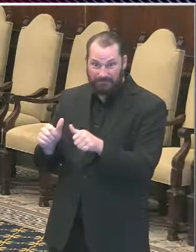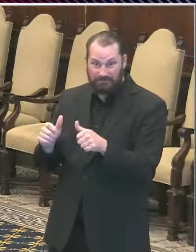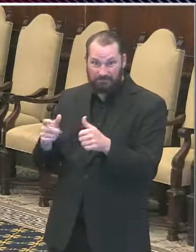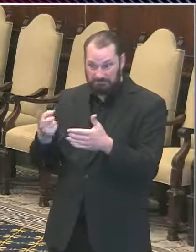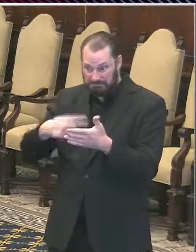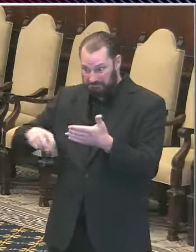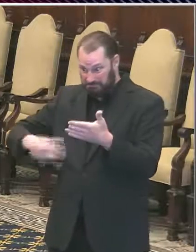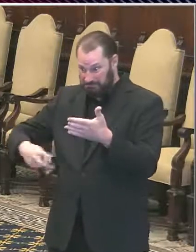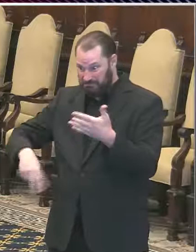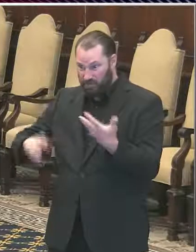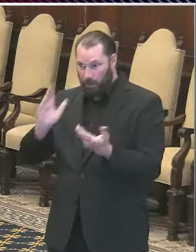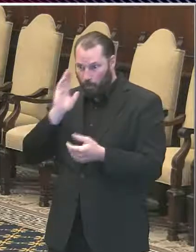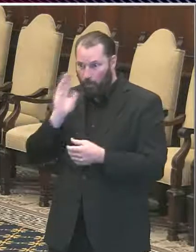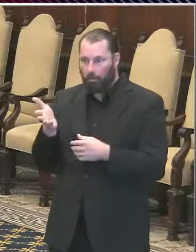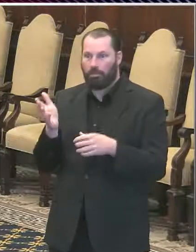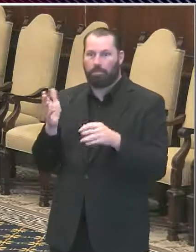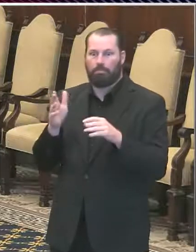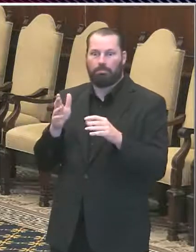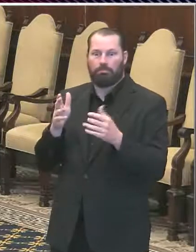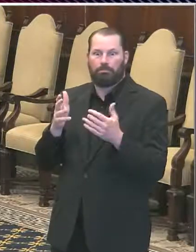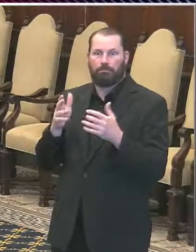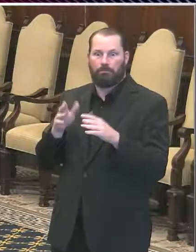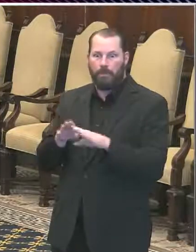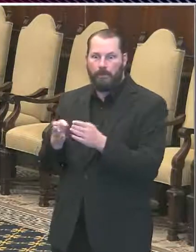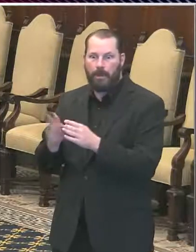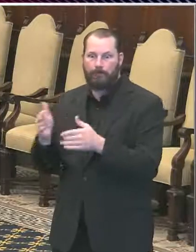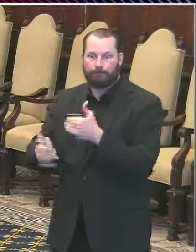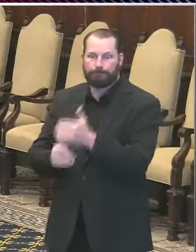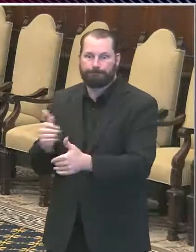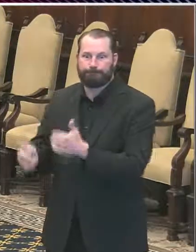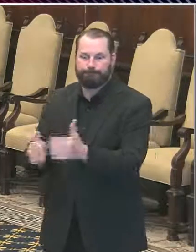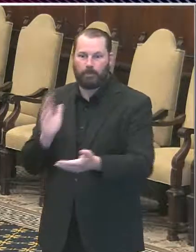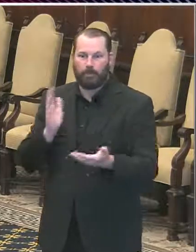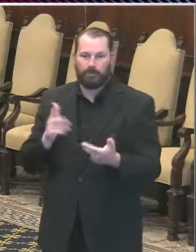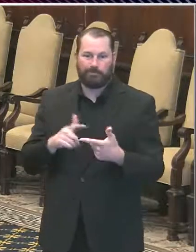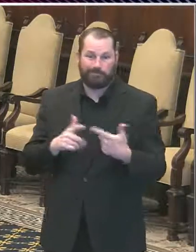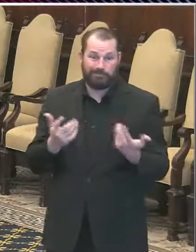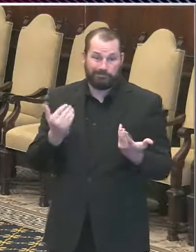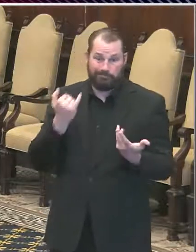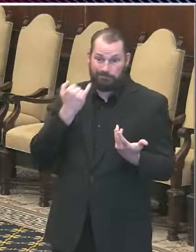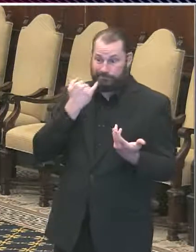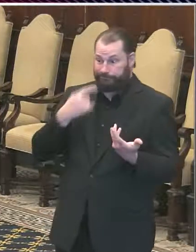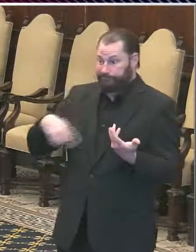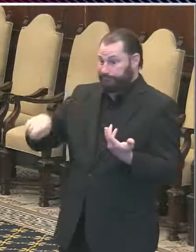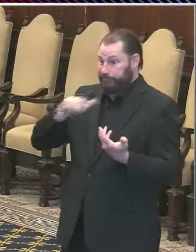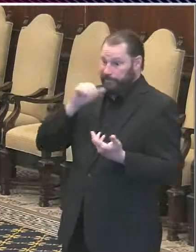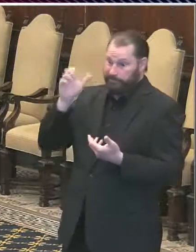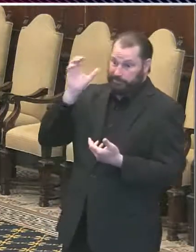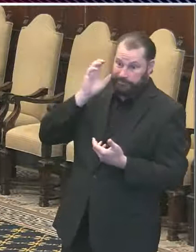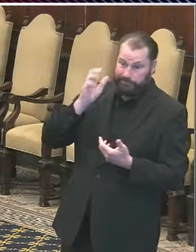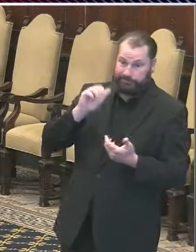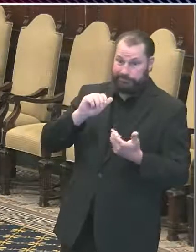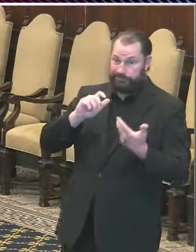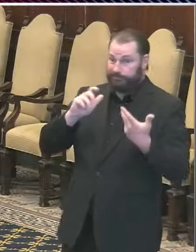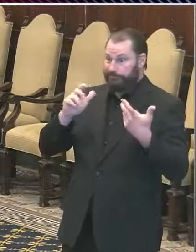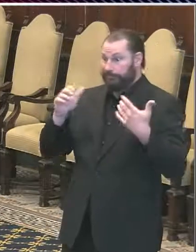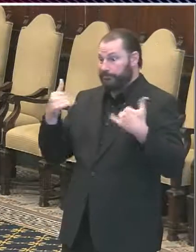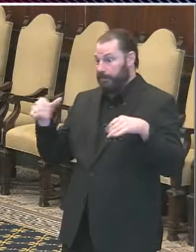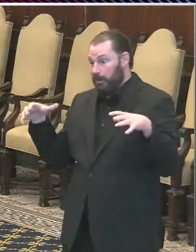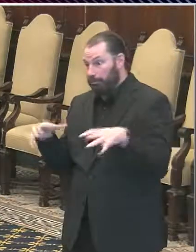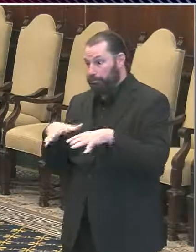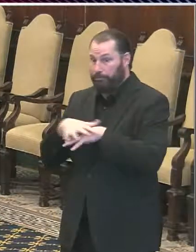the trend this way. But if we don't and we go back, we're going to be back in the lockdown again. So it's up to individuals just to be mature.